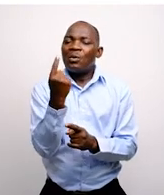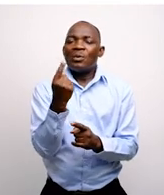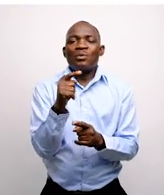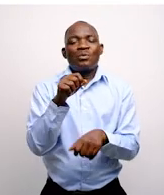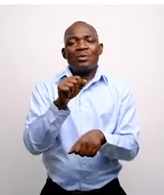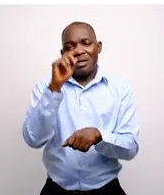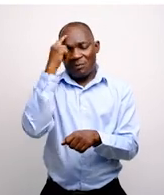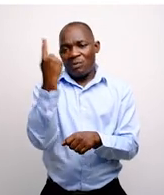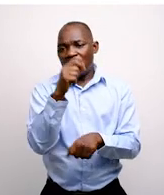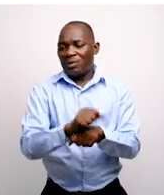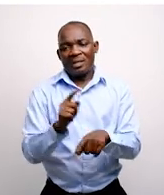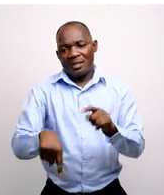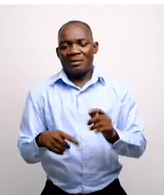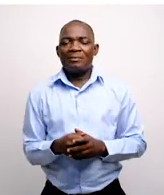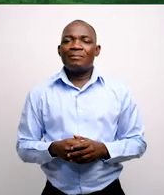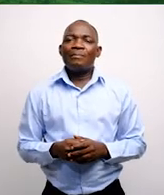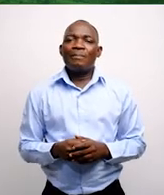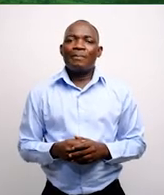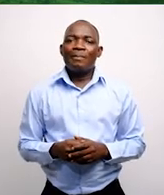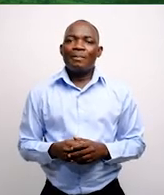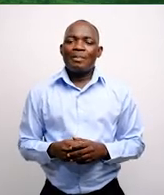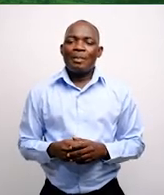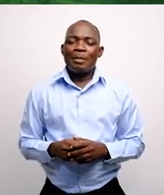it's not only the work of the government.